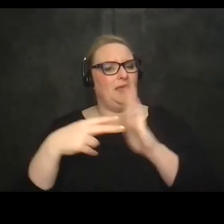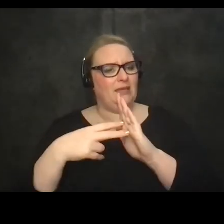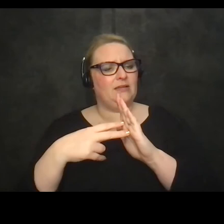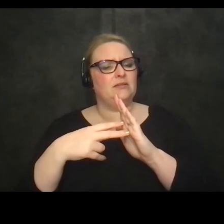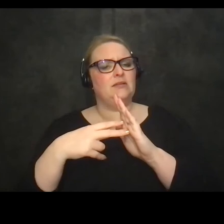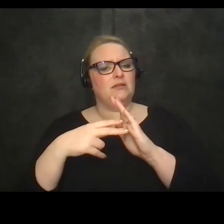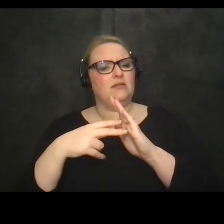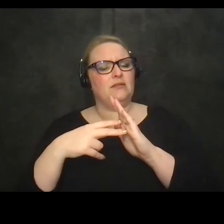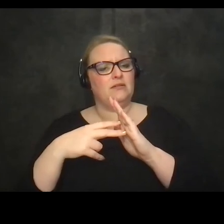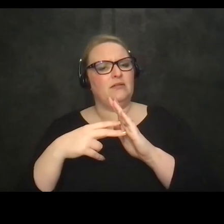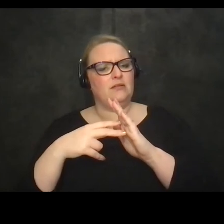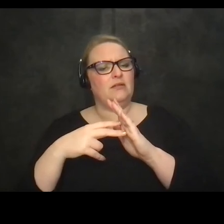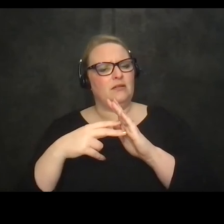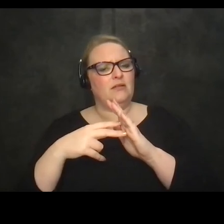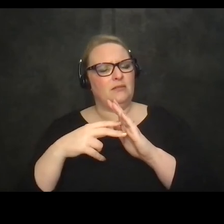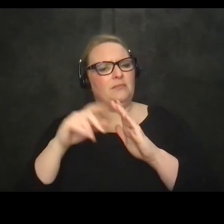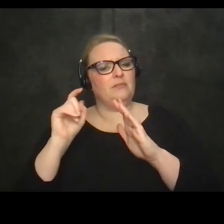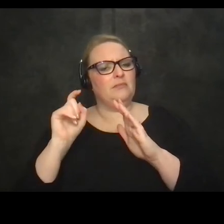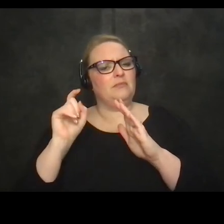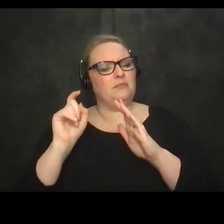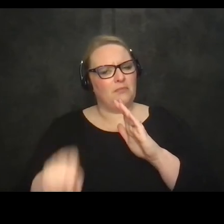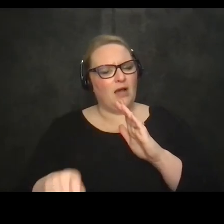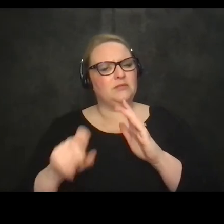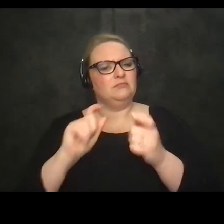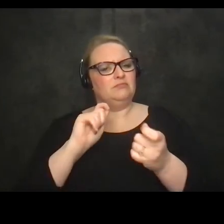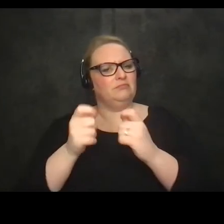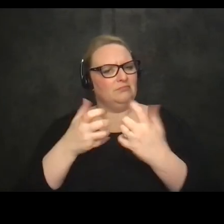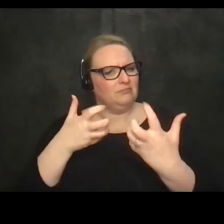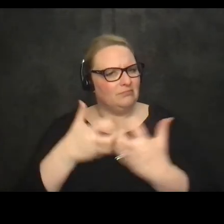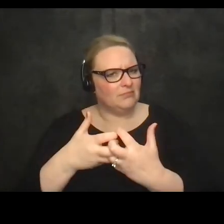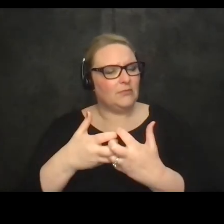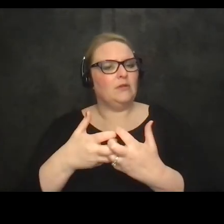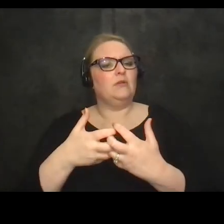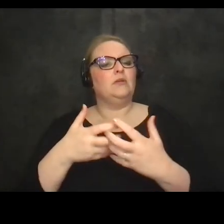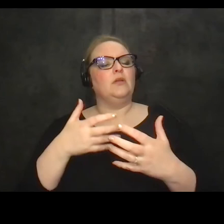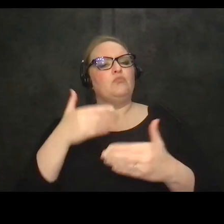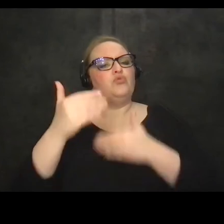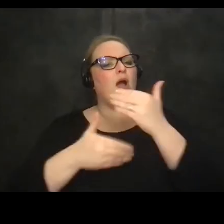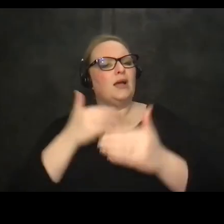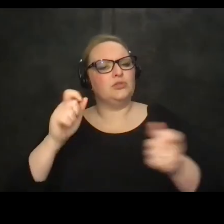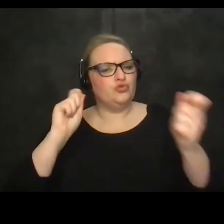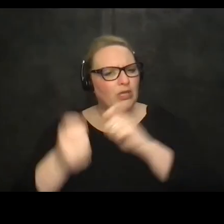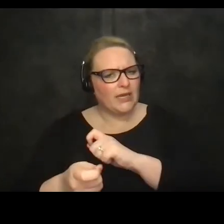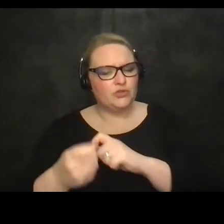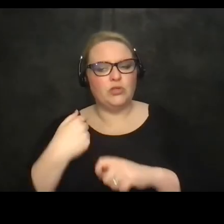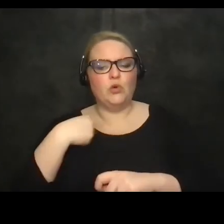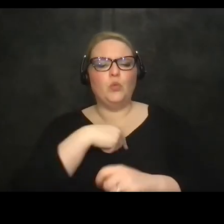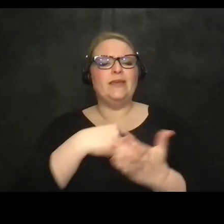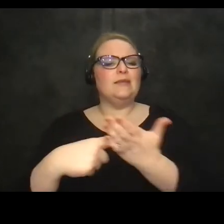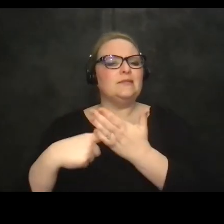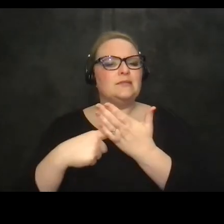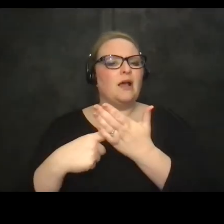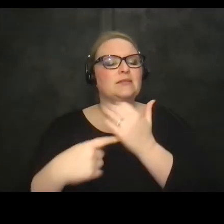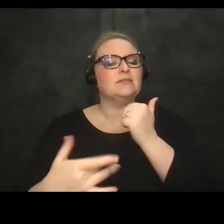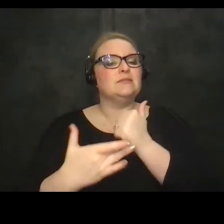differences uh have to be made and the processes are changing and we've also talked to quite a bit about how the